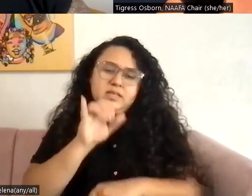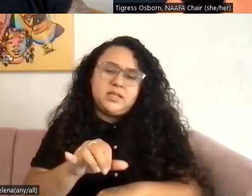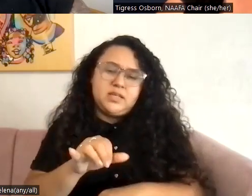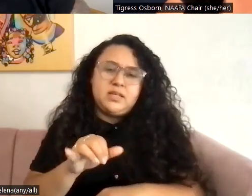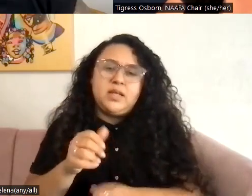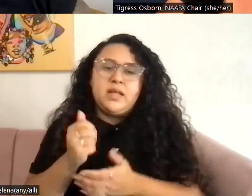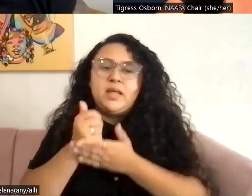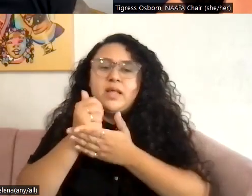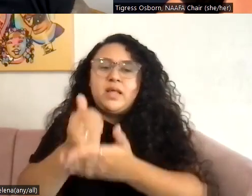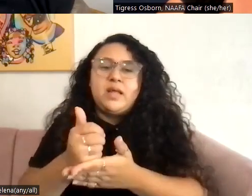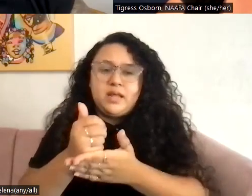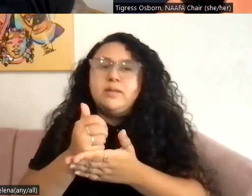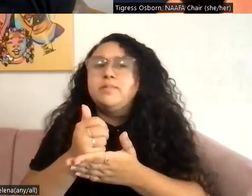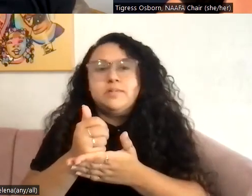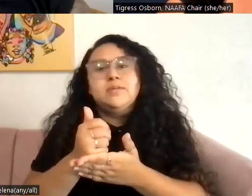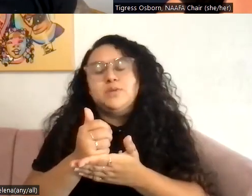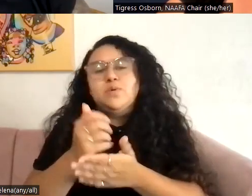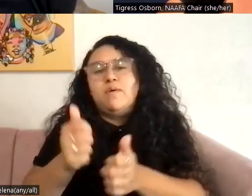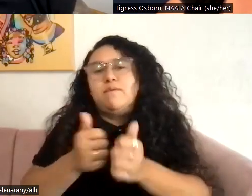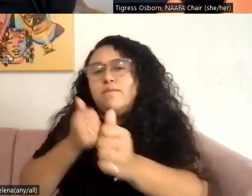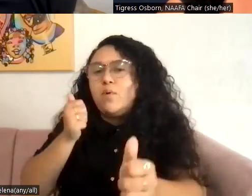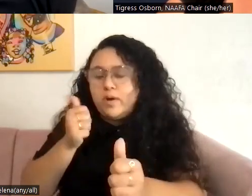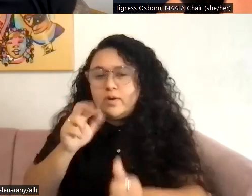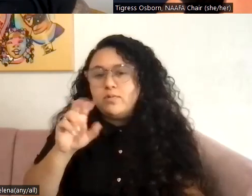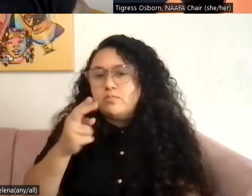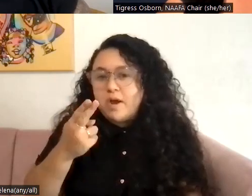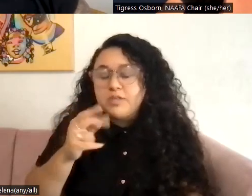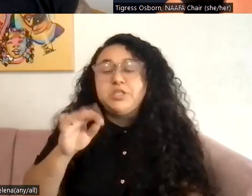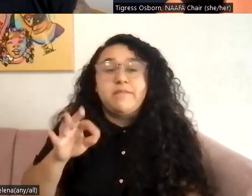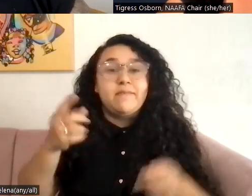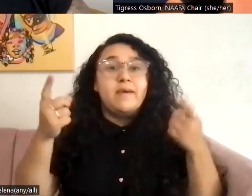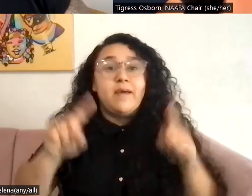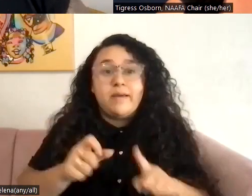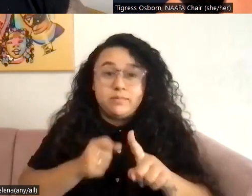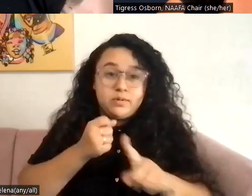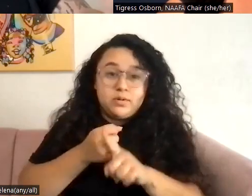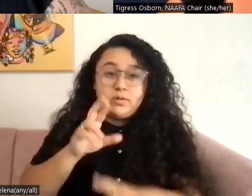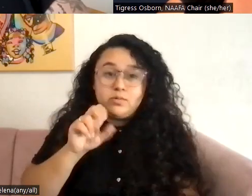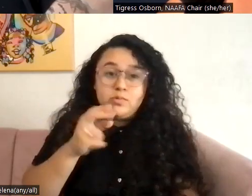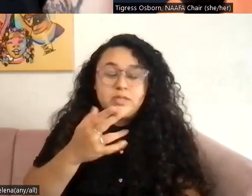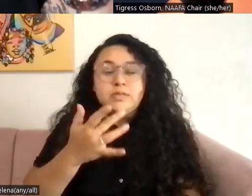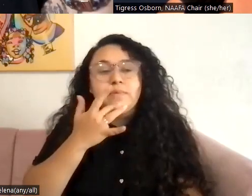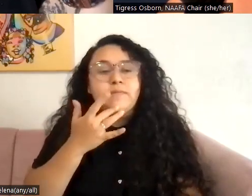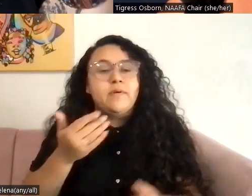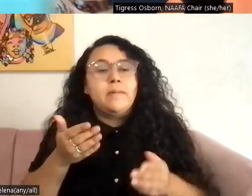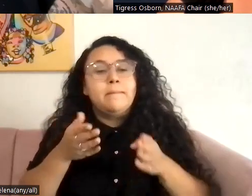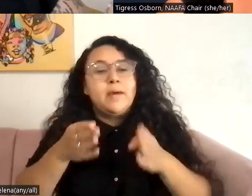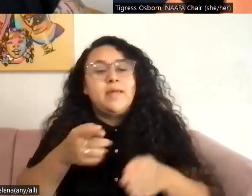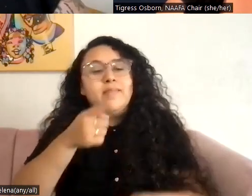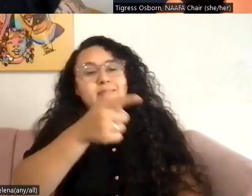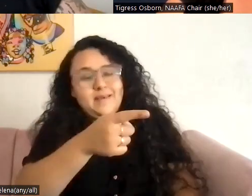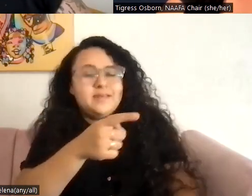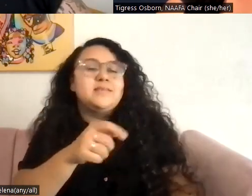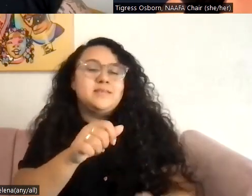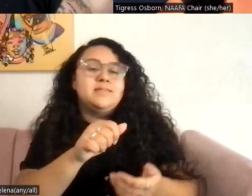helps to not get the rashing. But if the rashing happens, um, my favorite method is to use the Hiba cleanse